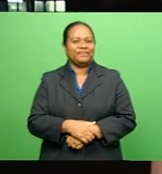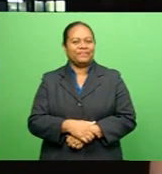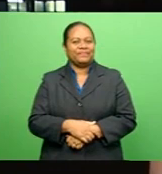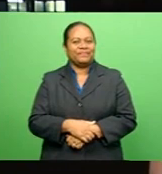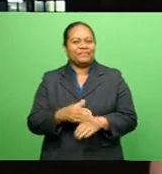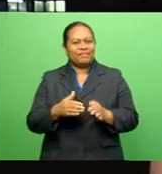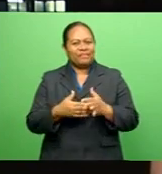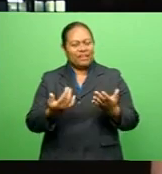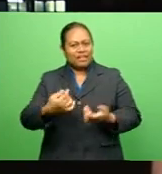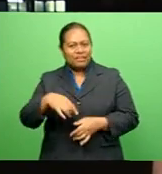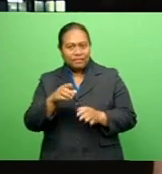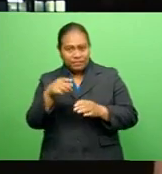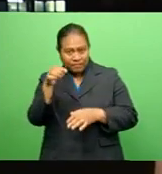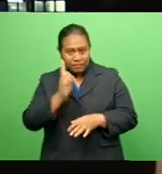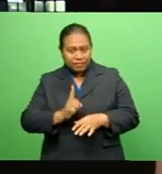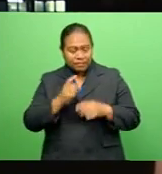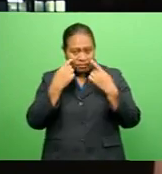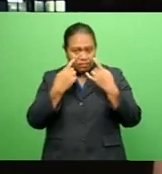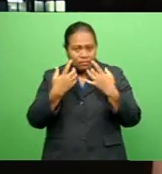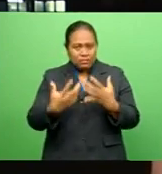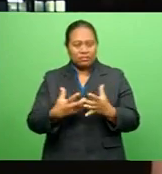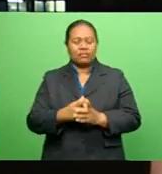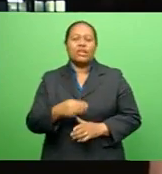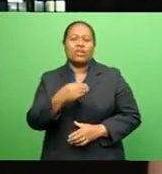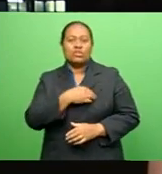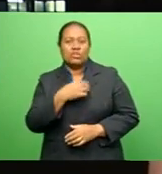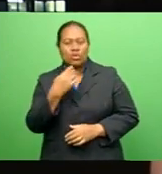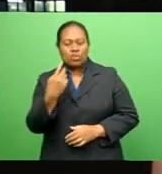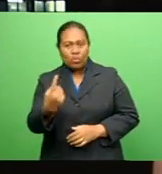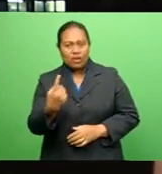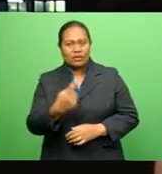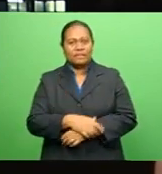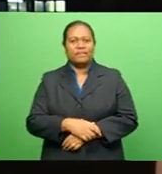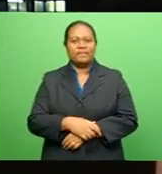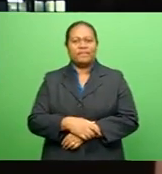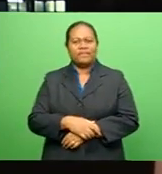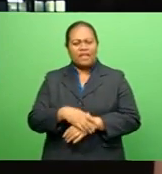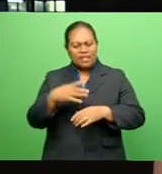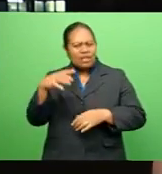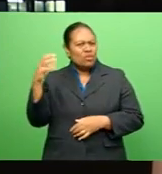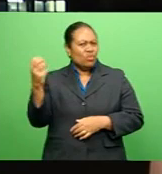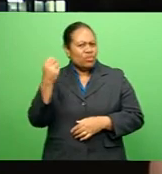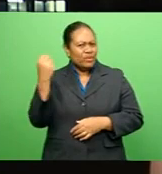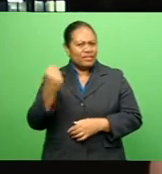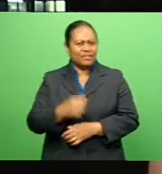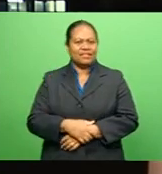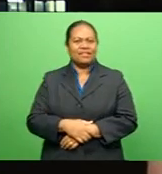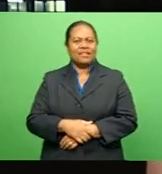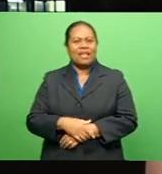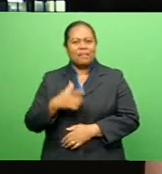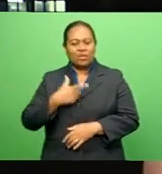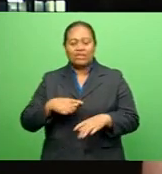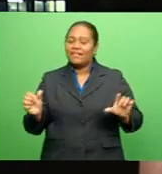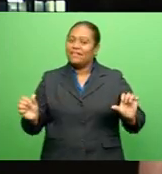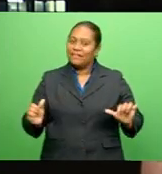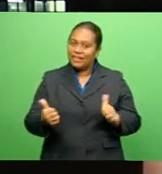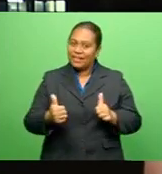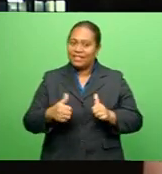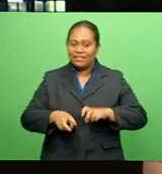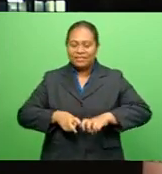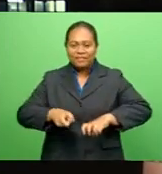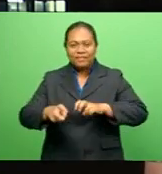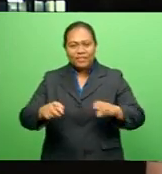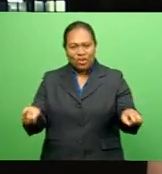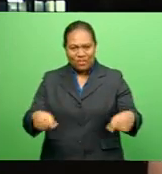Tali, traditional champions of the Superzone 1 Have maintained their winning momentum After the completion of the athletics